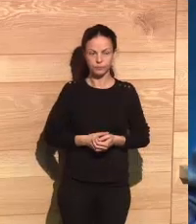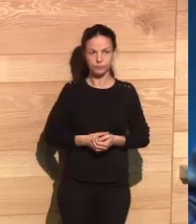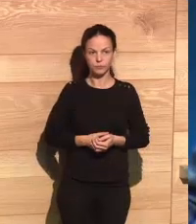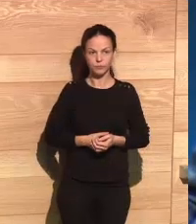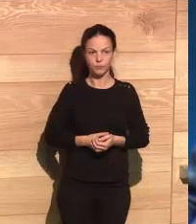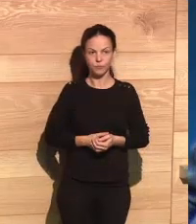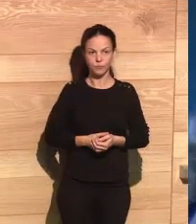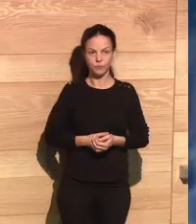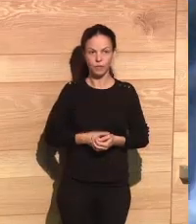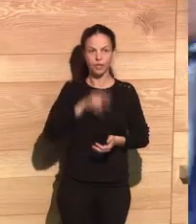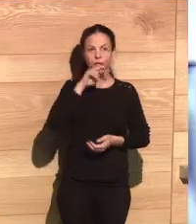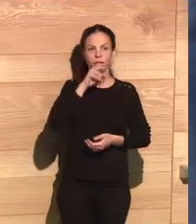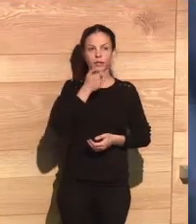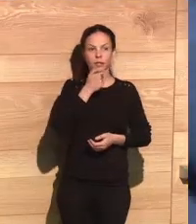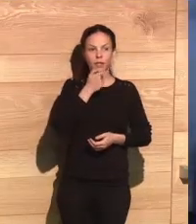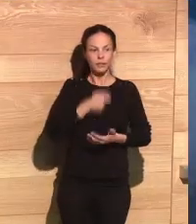as well. One thing...